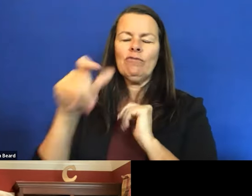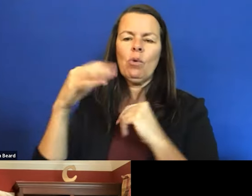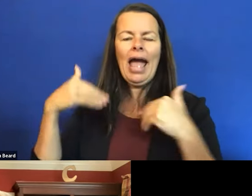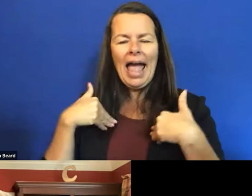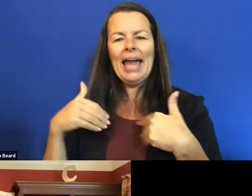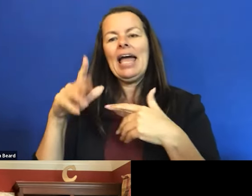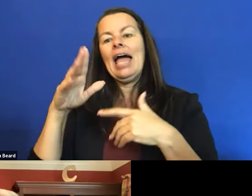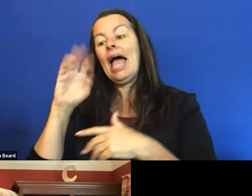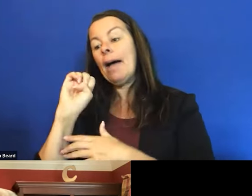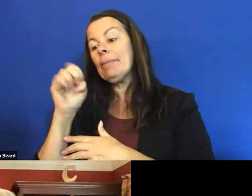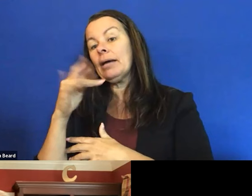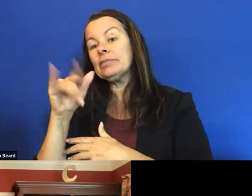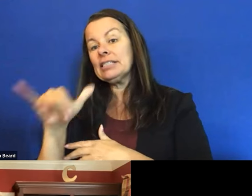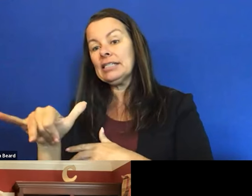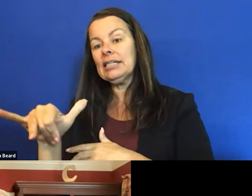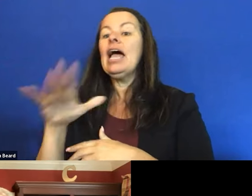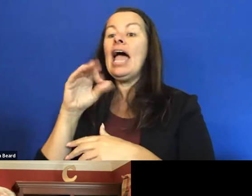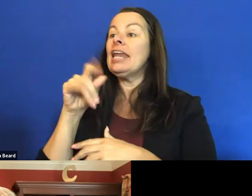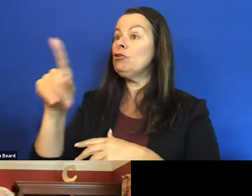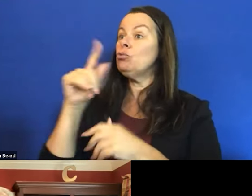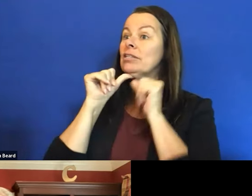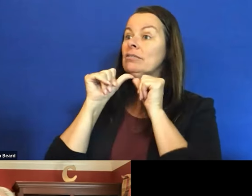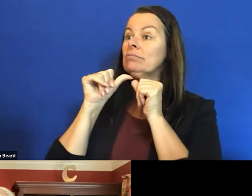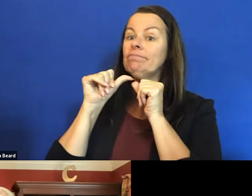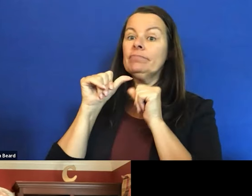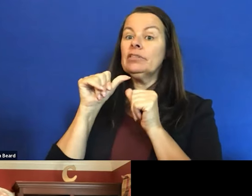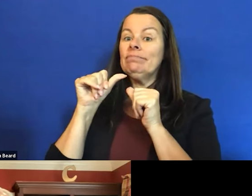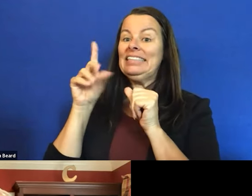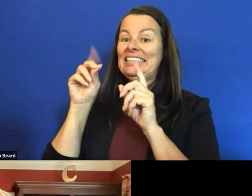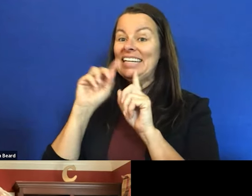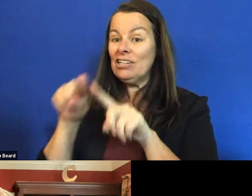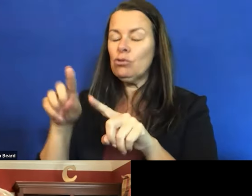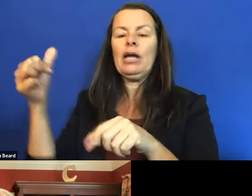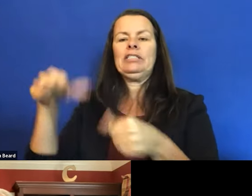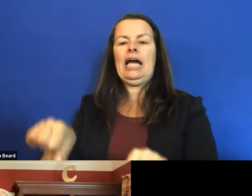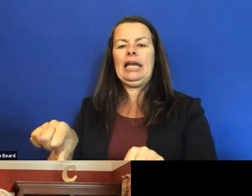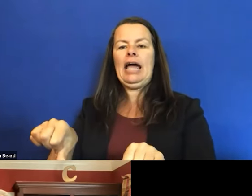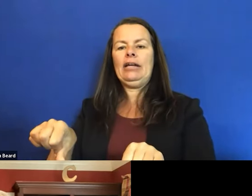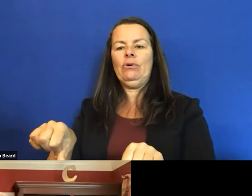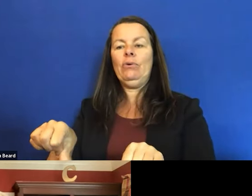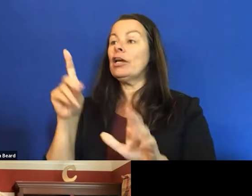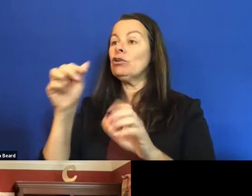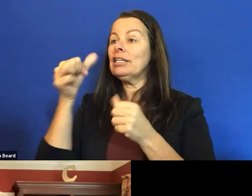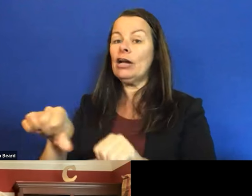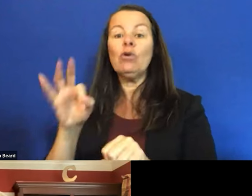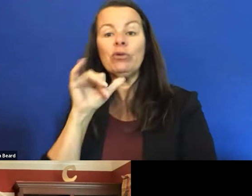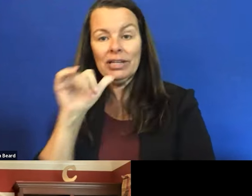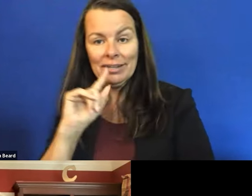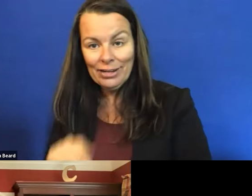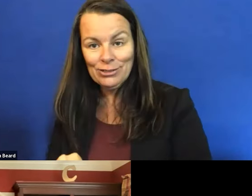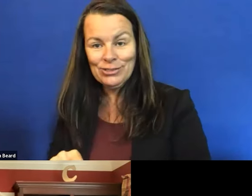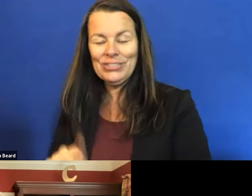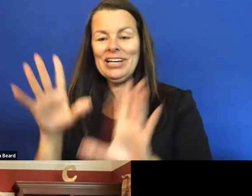if you wouldn't answer. And if you did answer, they would deny you and nothing, there was nothing illegal in regards to that. So that's how